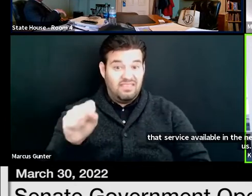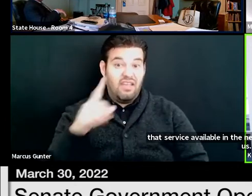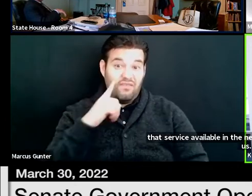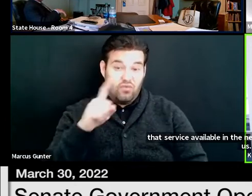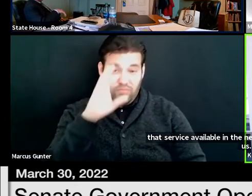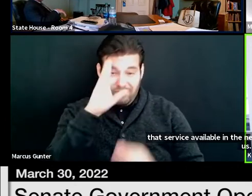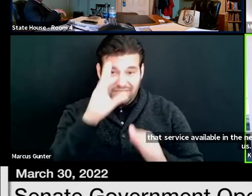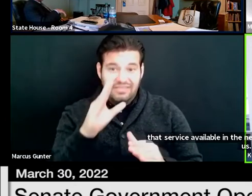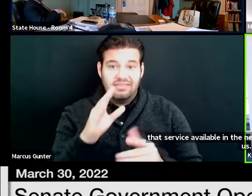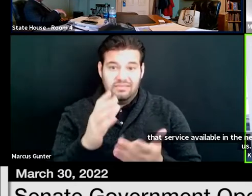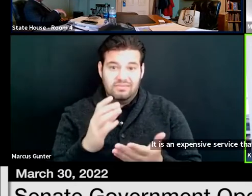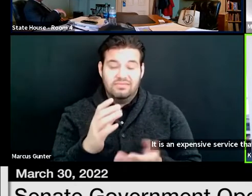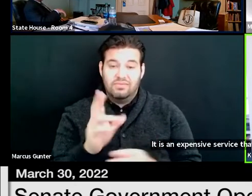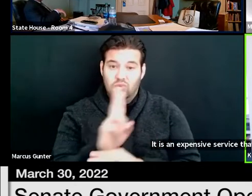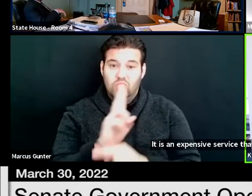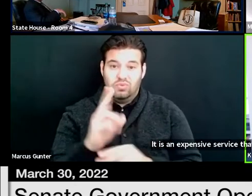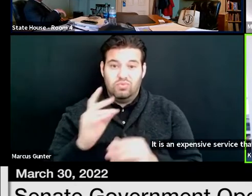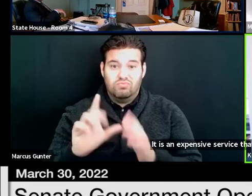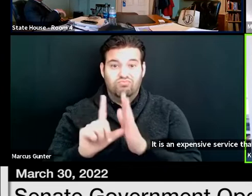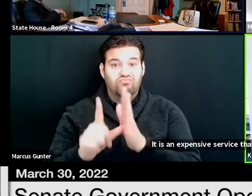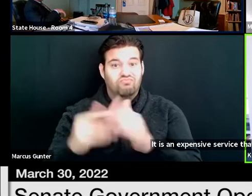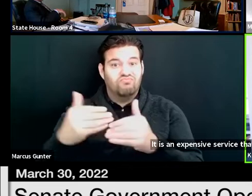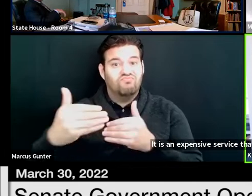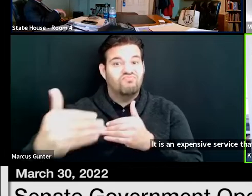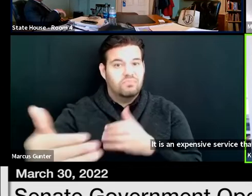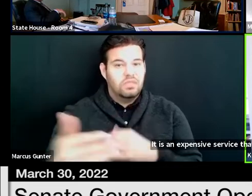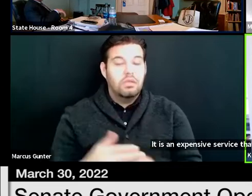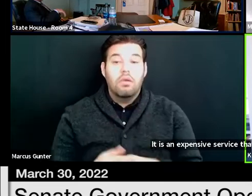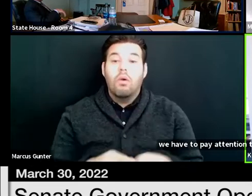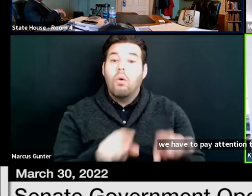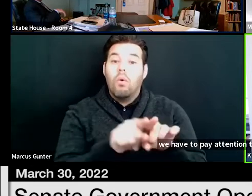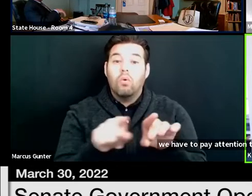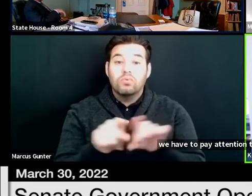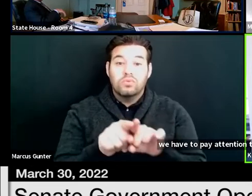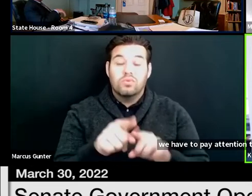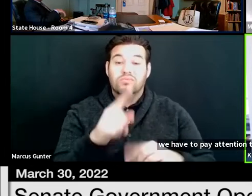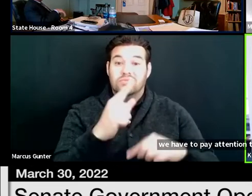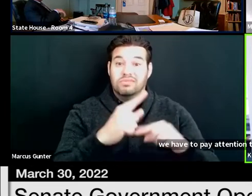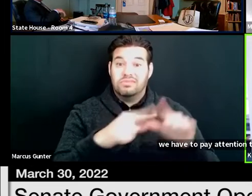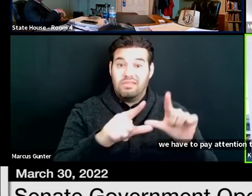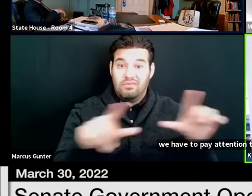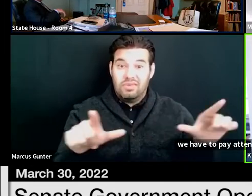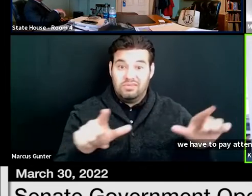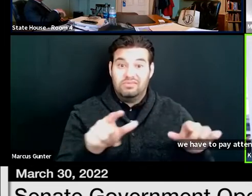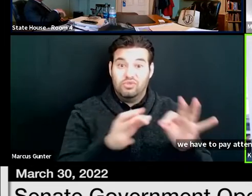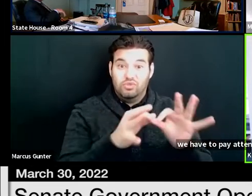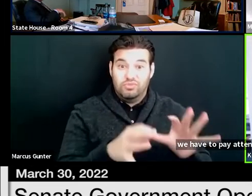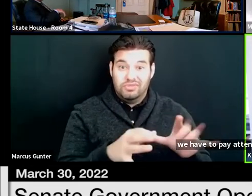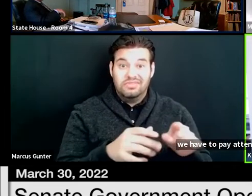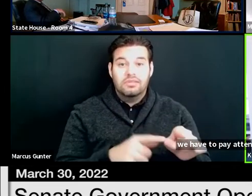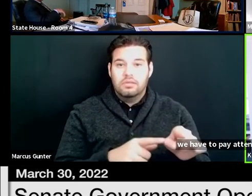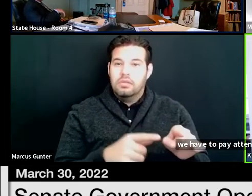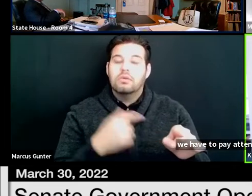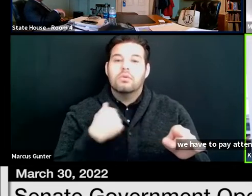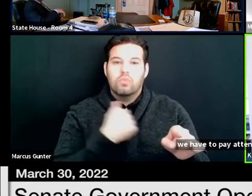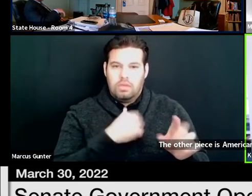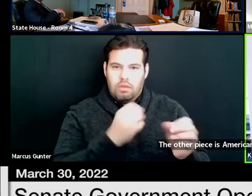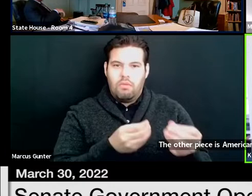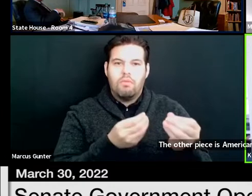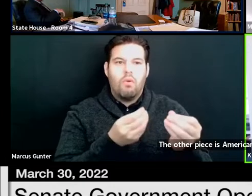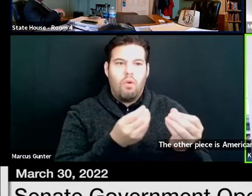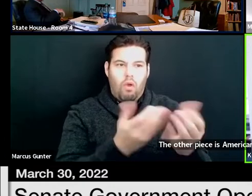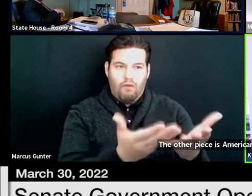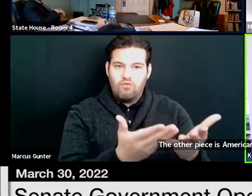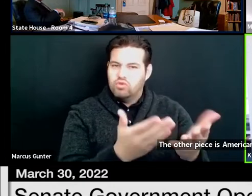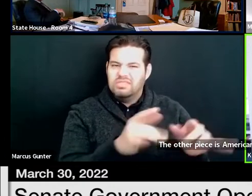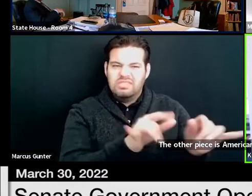pay attention to over time. The other piece is American Sign Language. That's a service that we can obviously offer as we